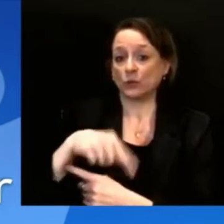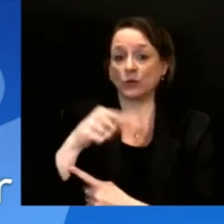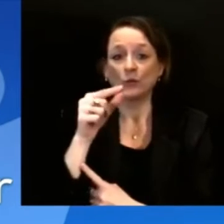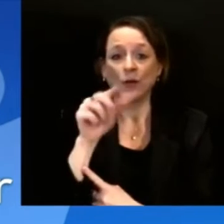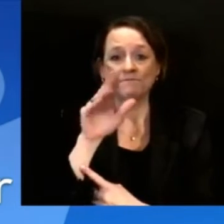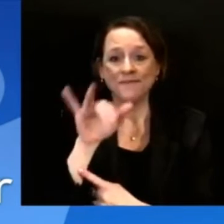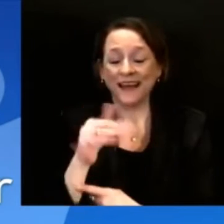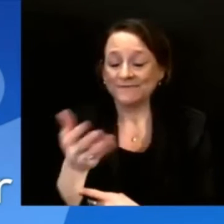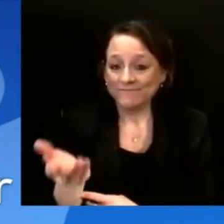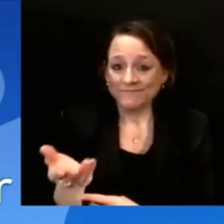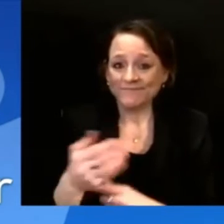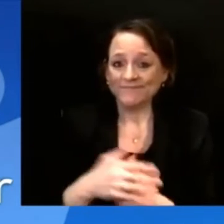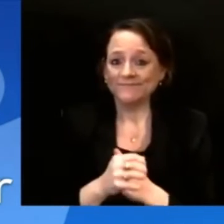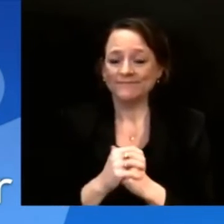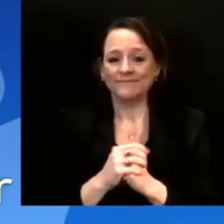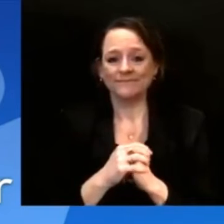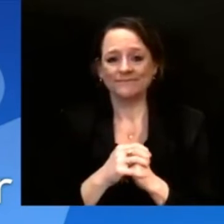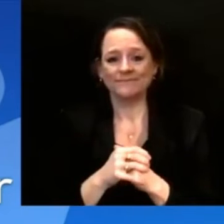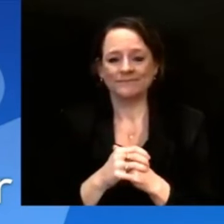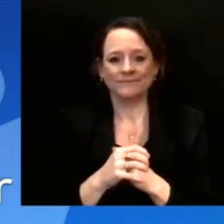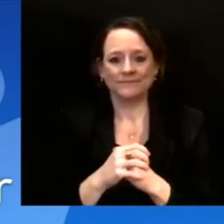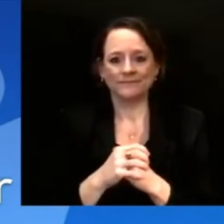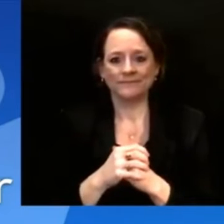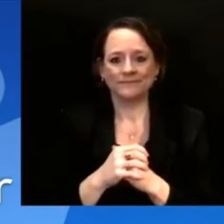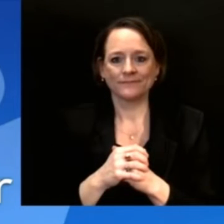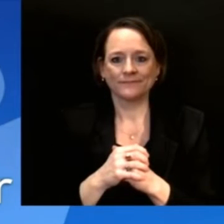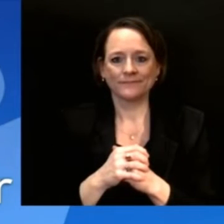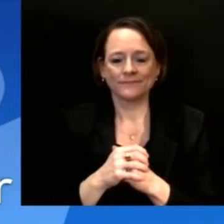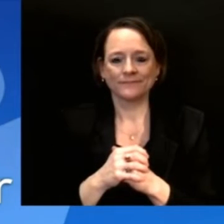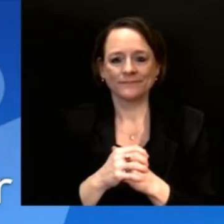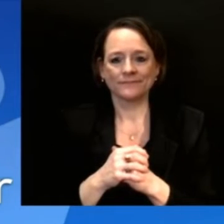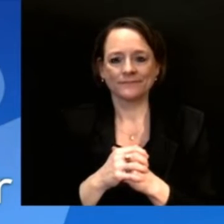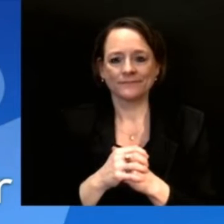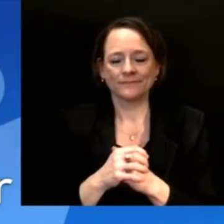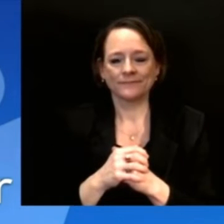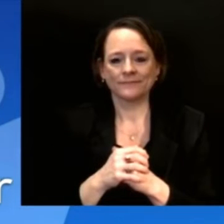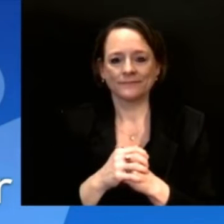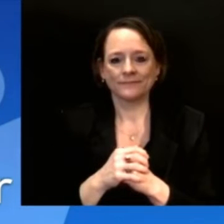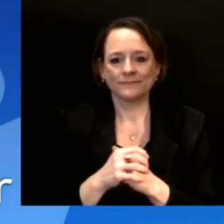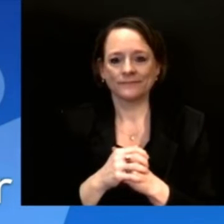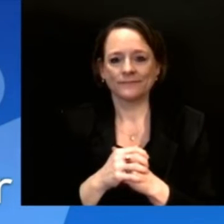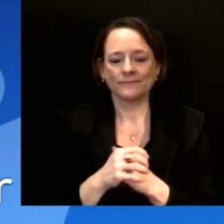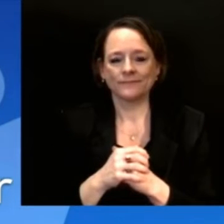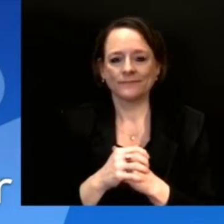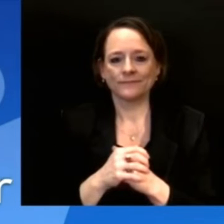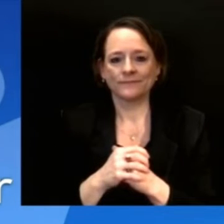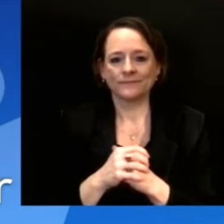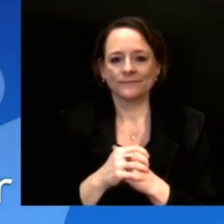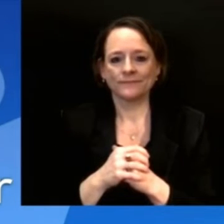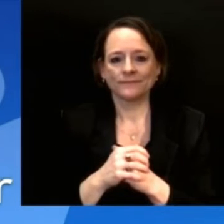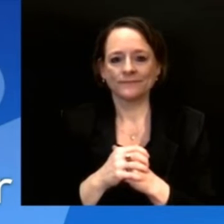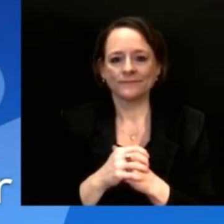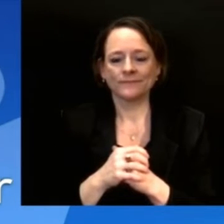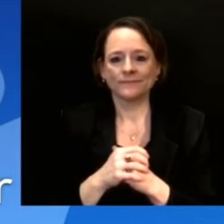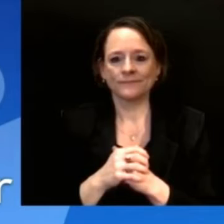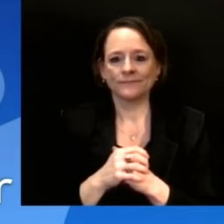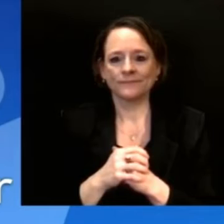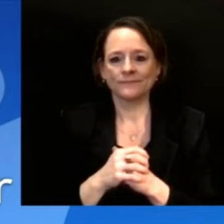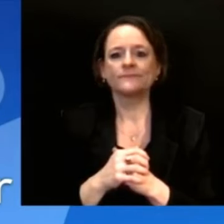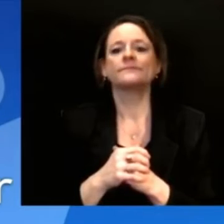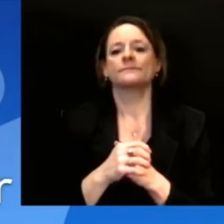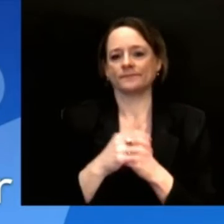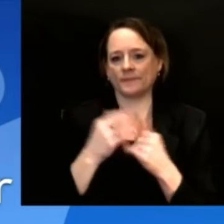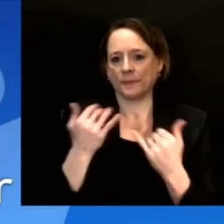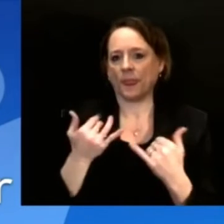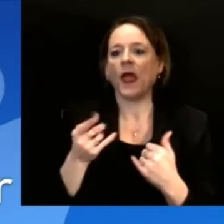Oh, yeah, thanks for taking my question. With this re-announcement of the next group that is going to be getting the vaccine, when